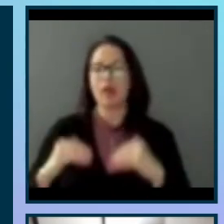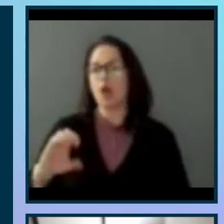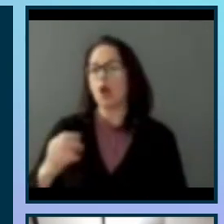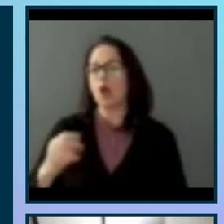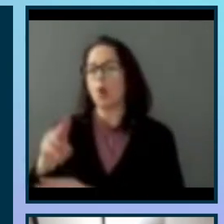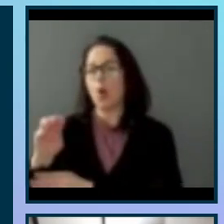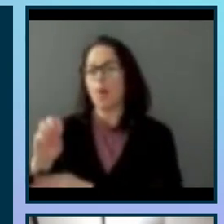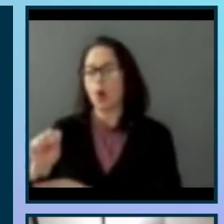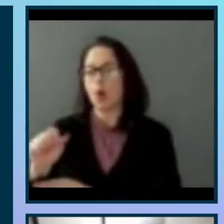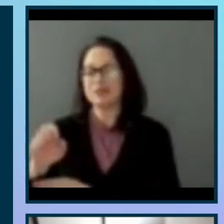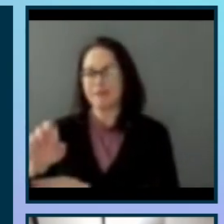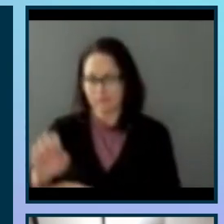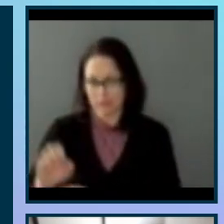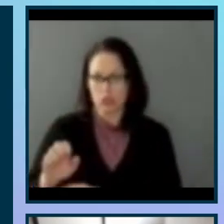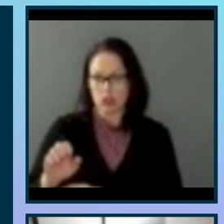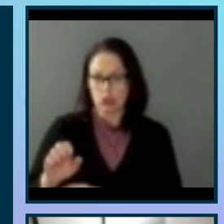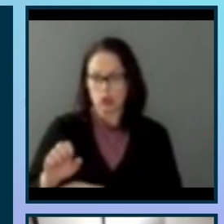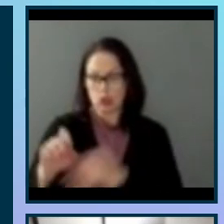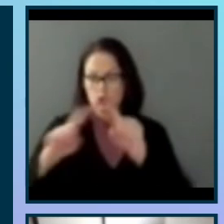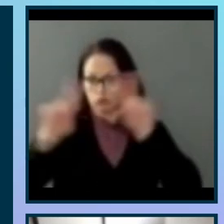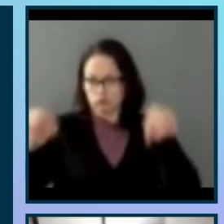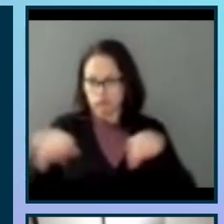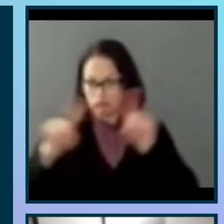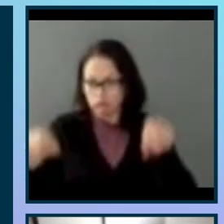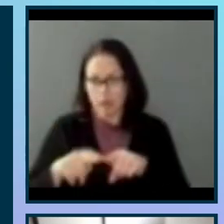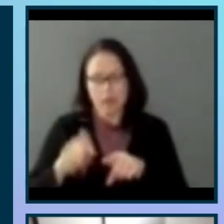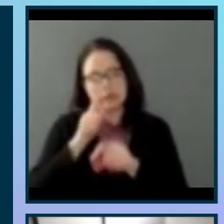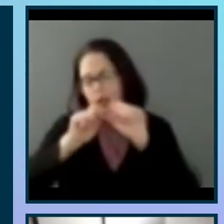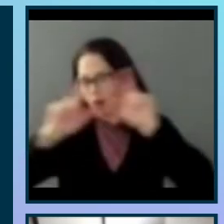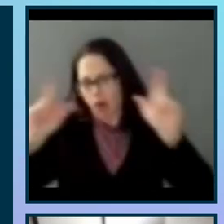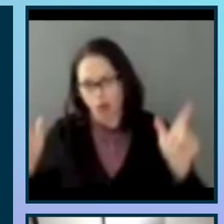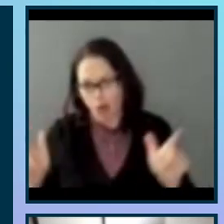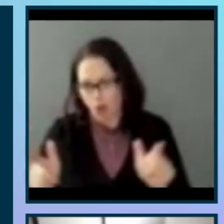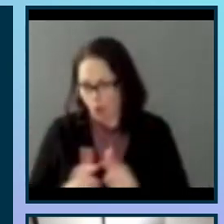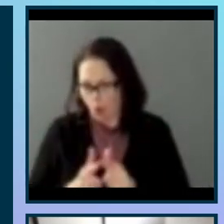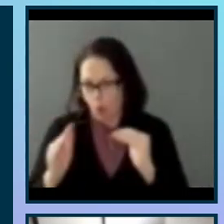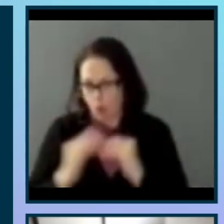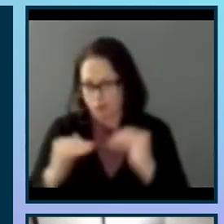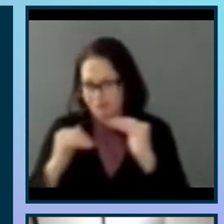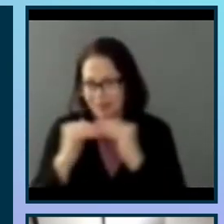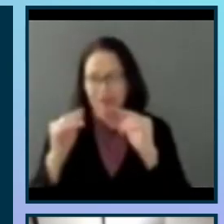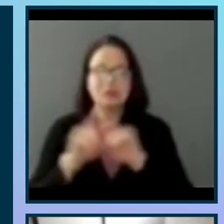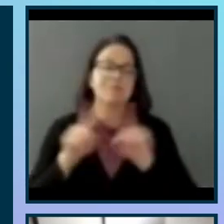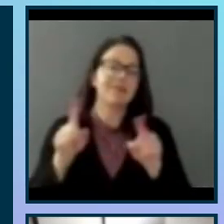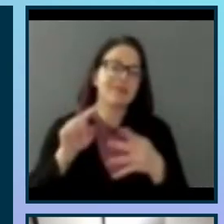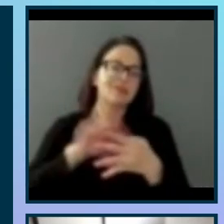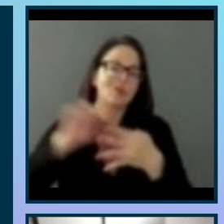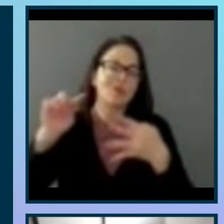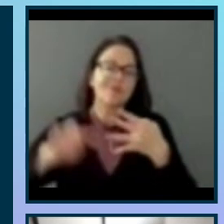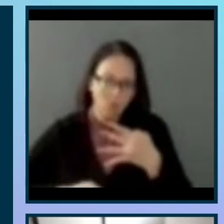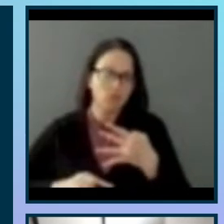chromosphere. So this is not all the layers of the sun. There are many other layers, but these are the four main layers of the sun.